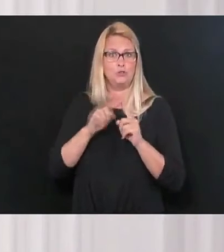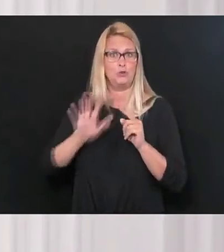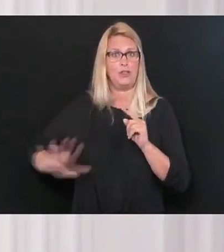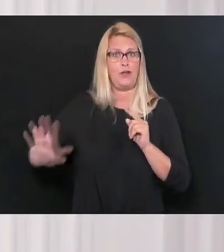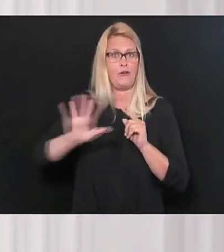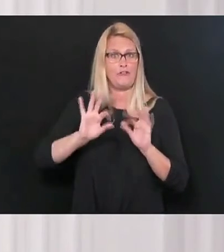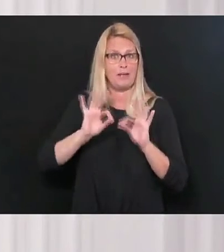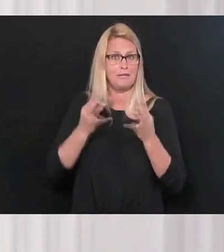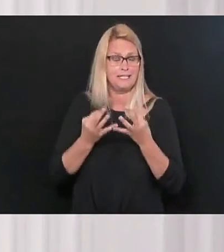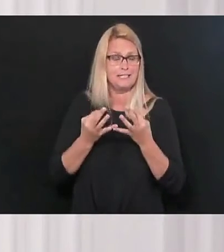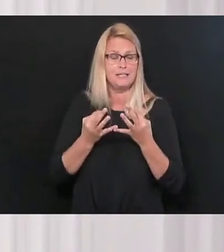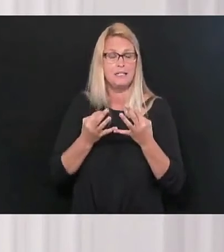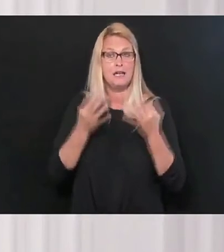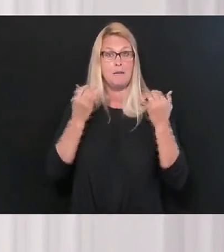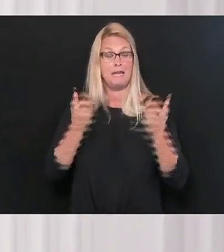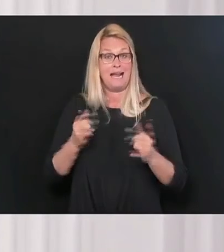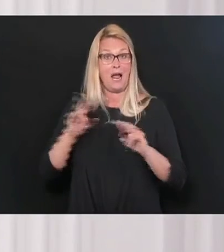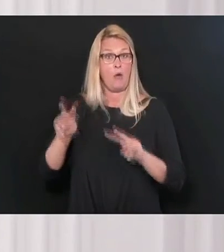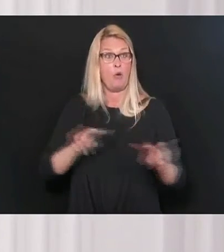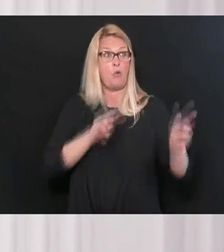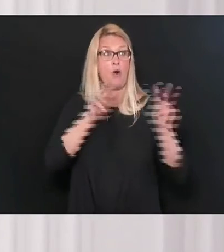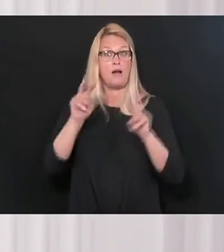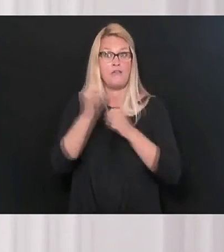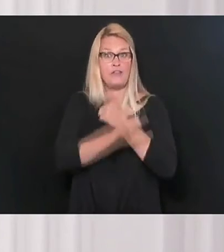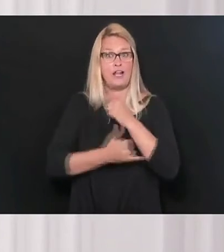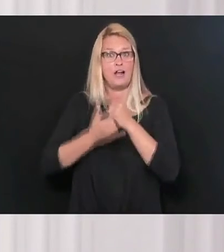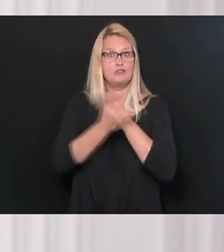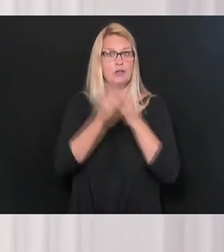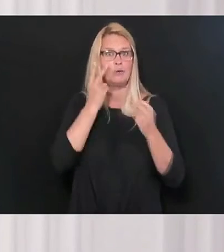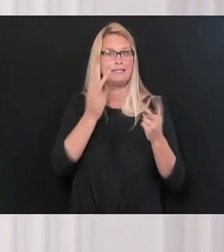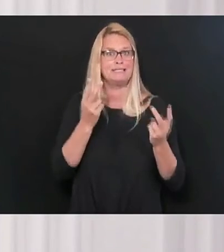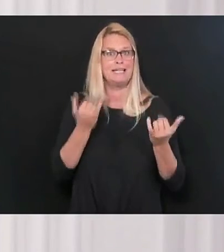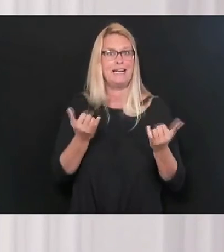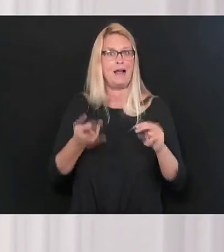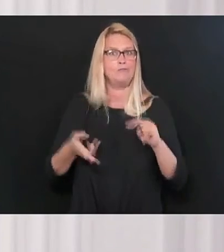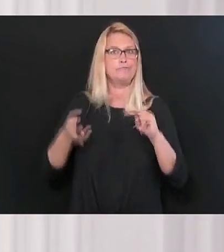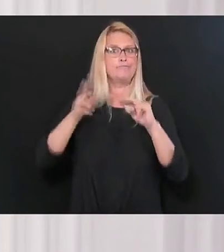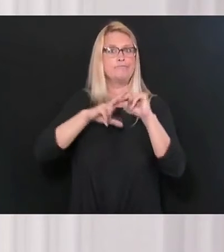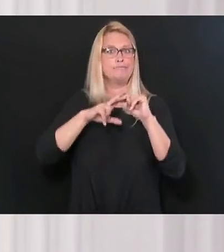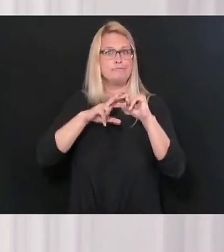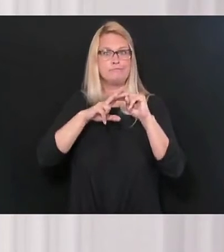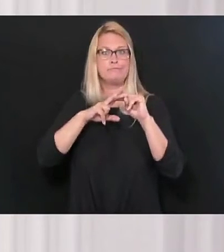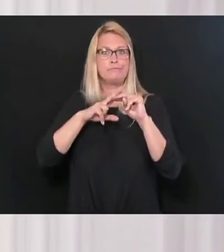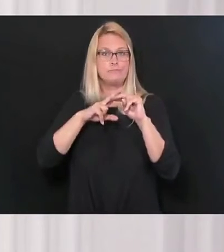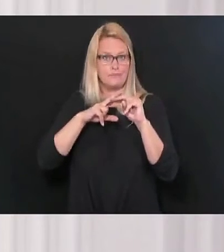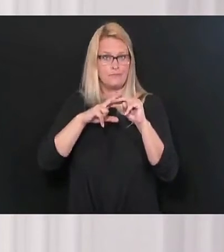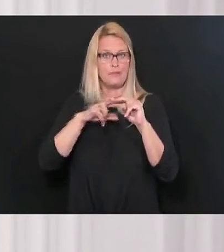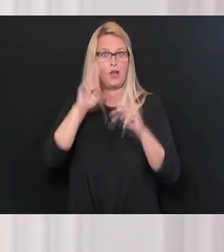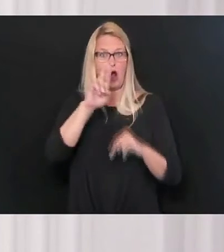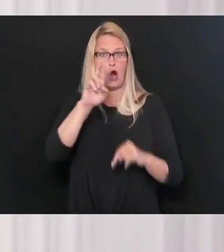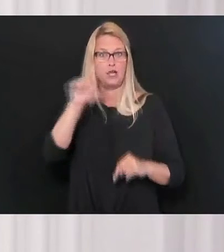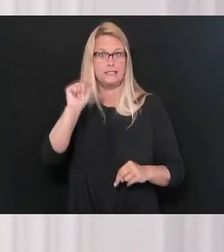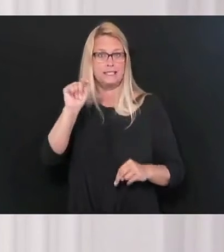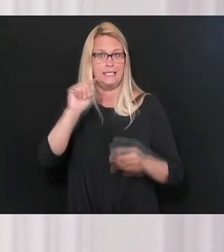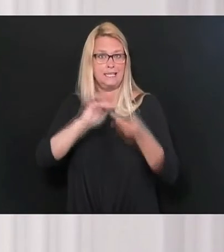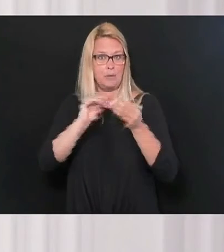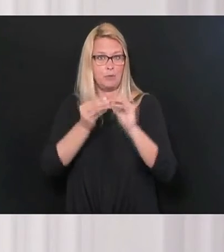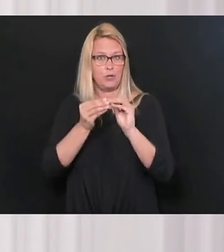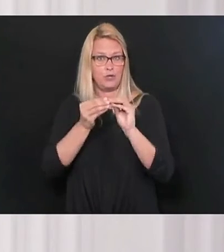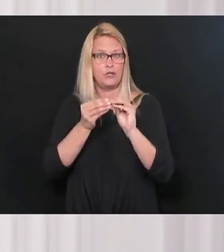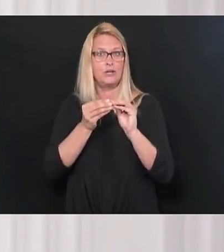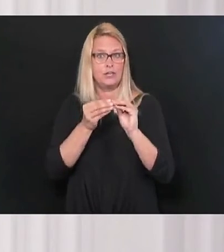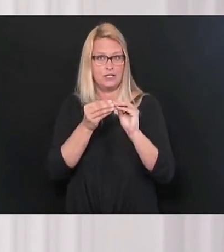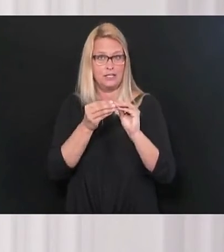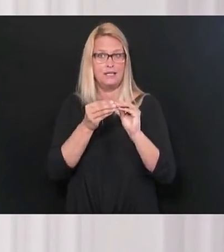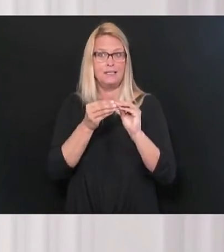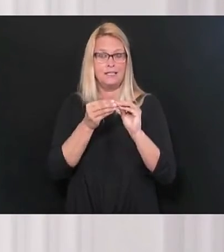look around the country, we start to see the acceleration as the governor pointed out of the RT values. And again,